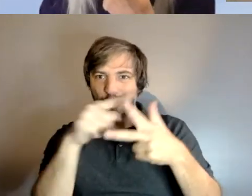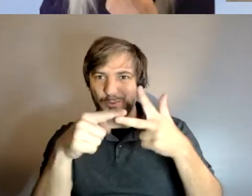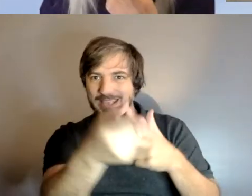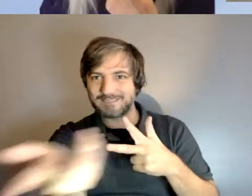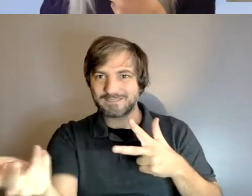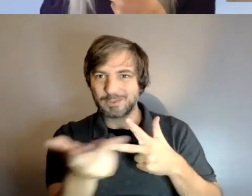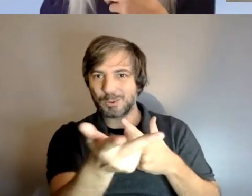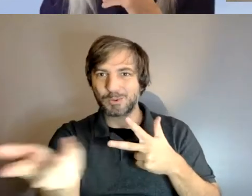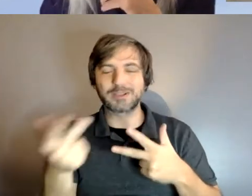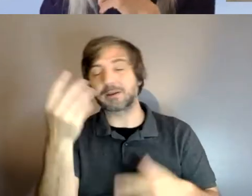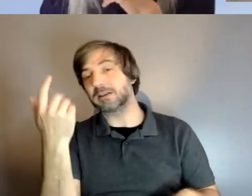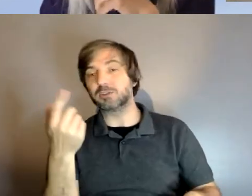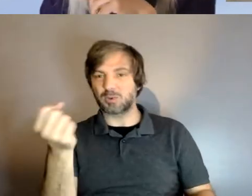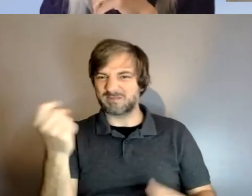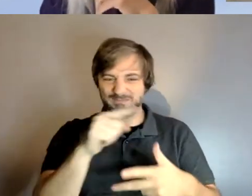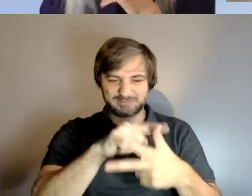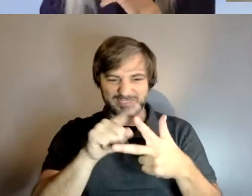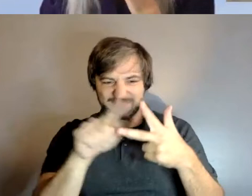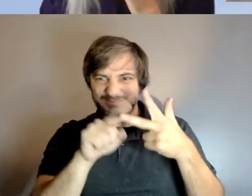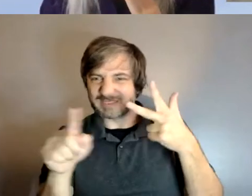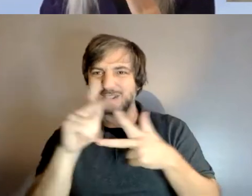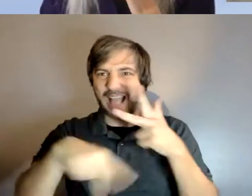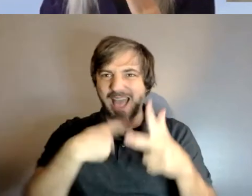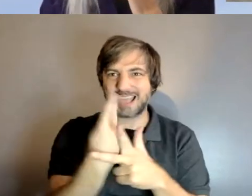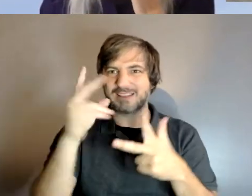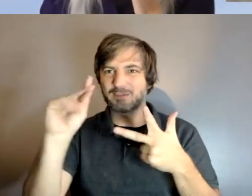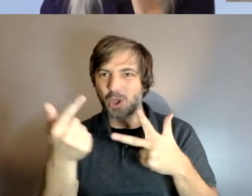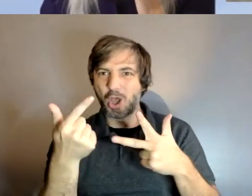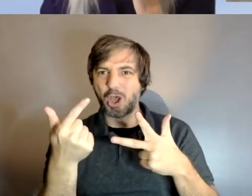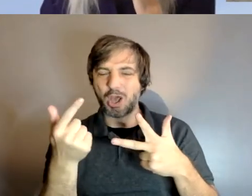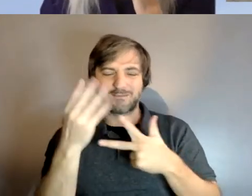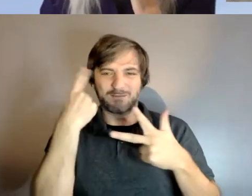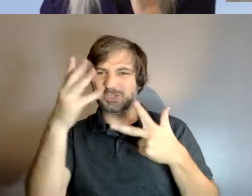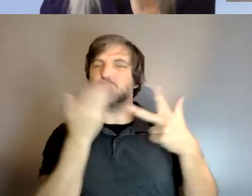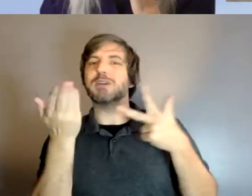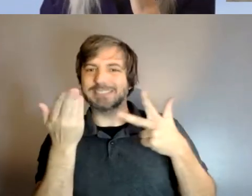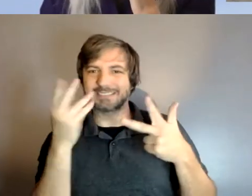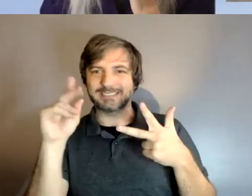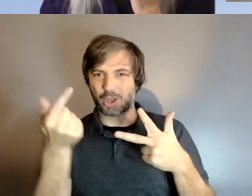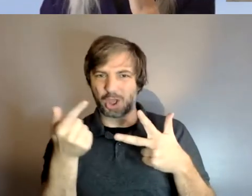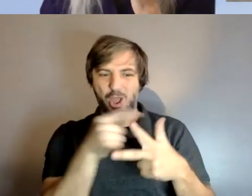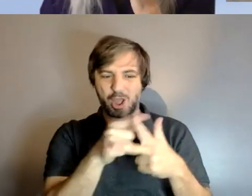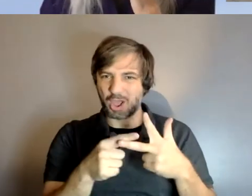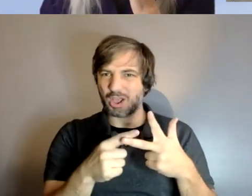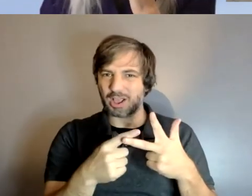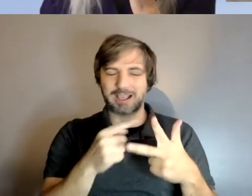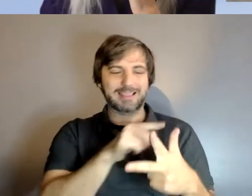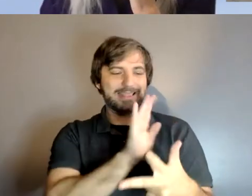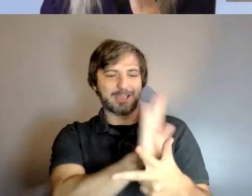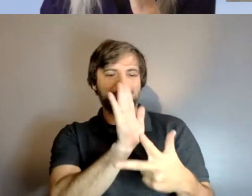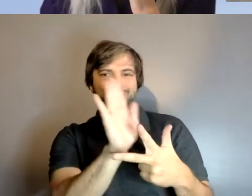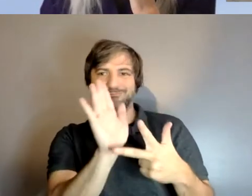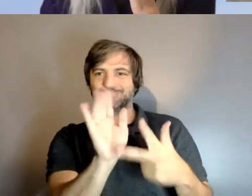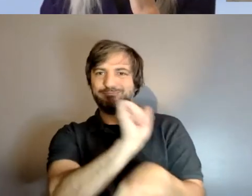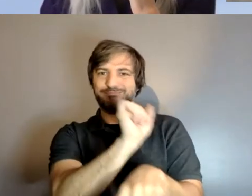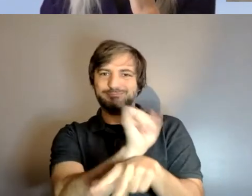and the most important thing is they're all doing different types of tasks and they're doing tasks so um if someone wants to say